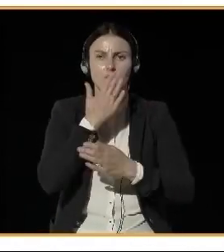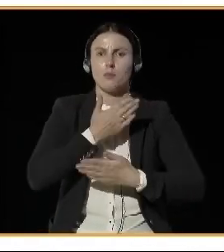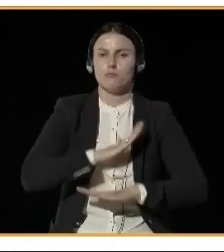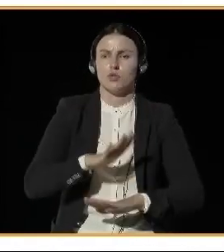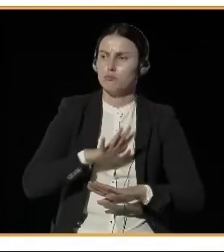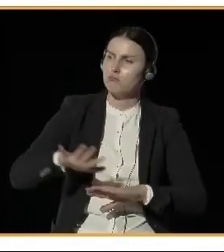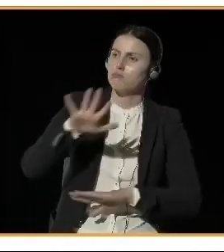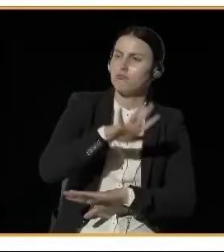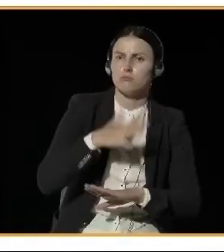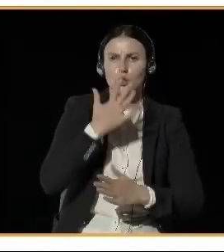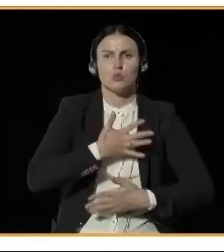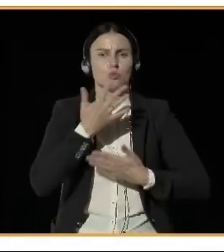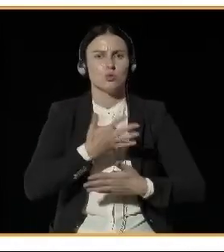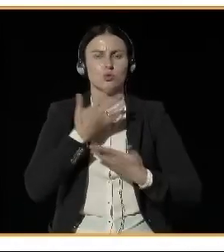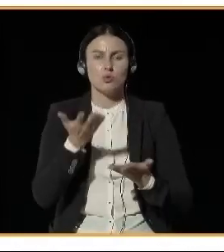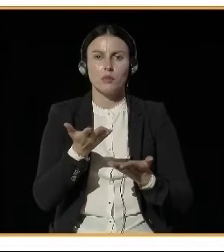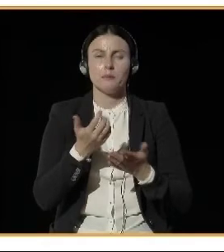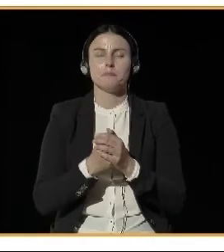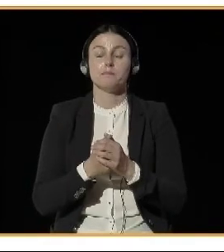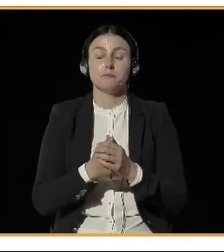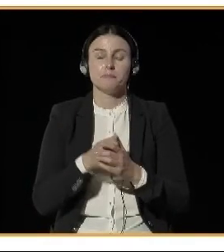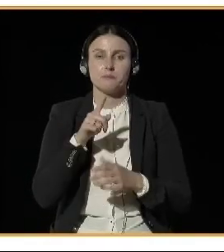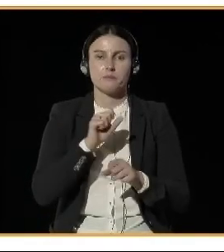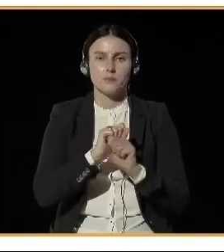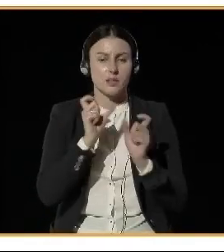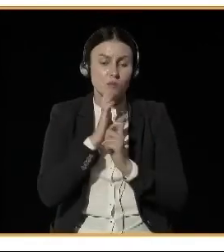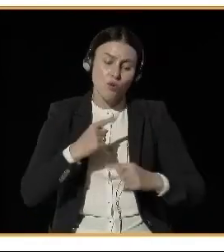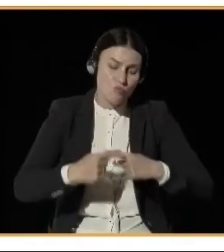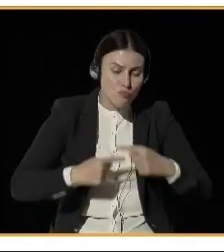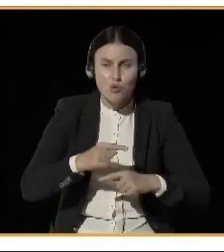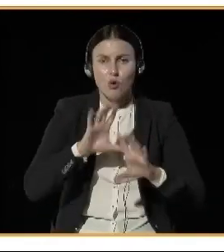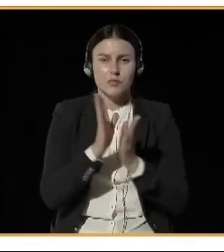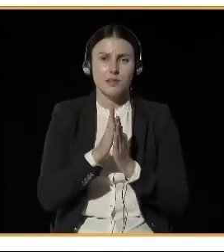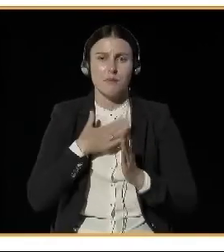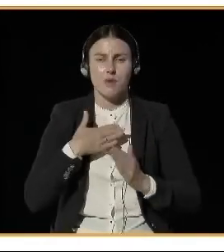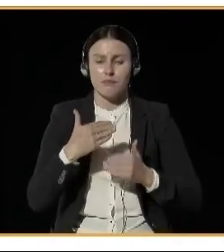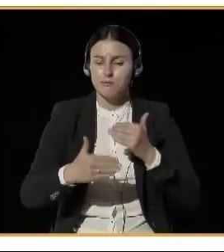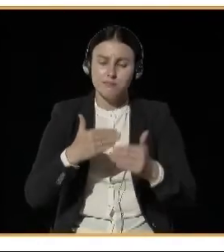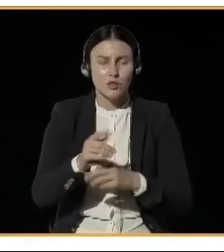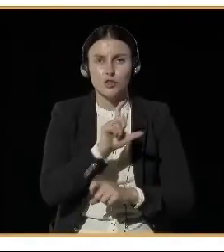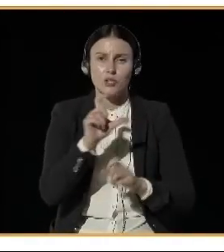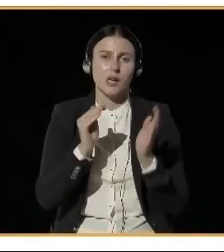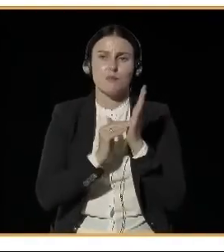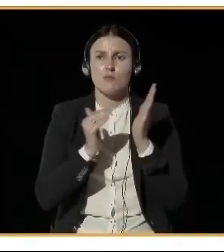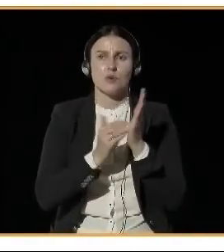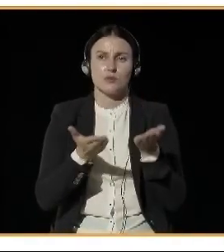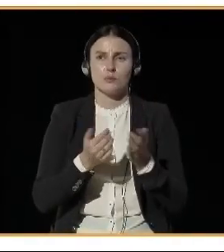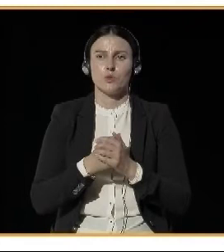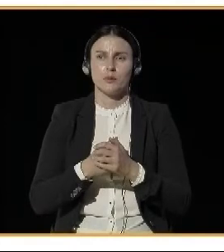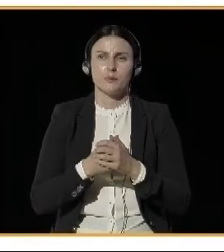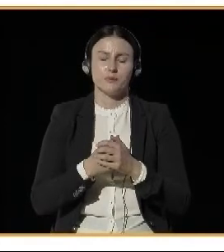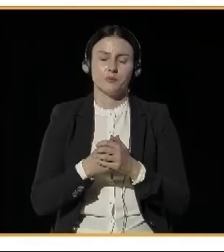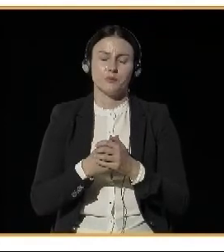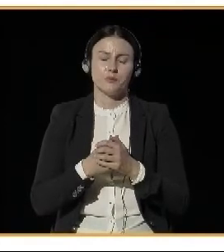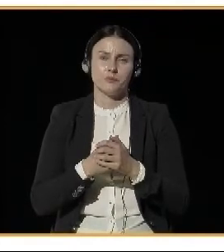So I think this is a process that takes some time. And we also had many of these campaigns similar to what Swava said,